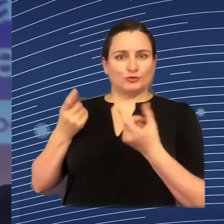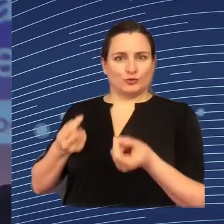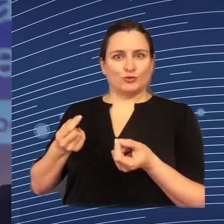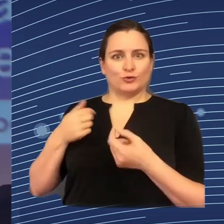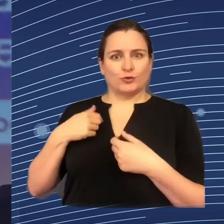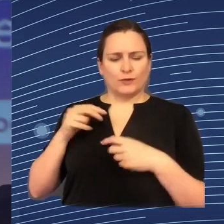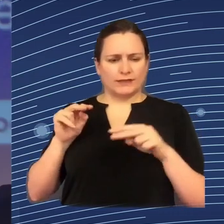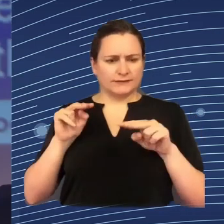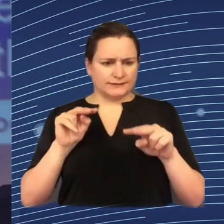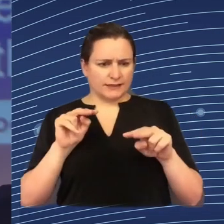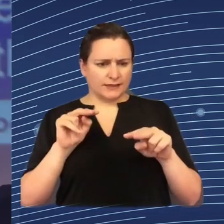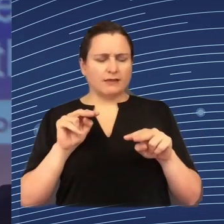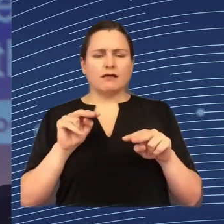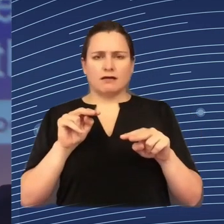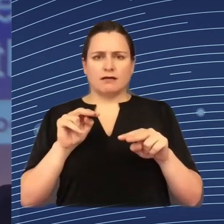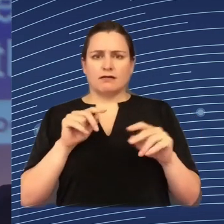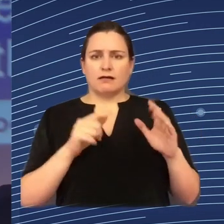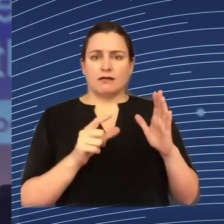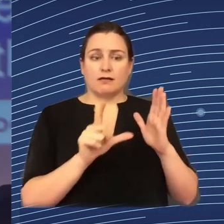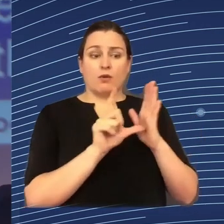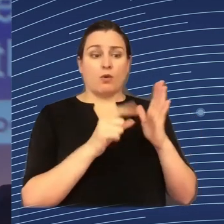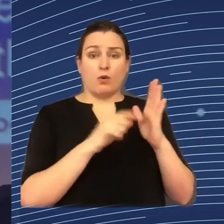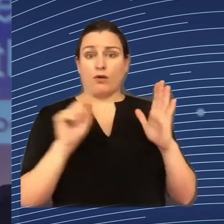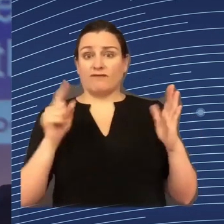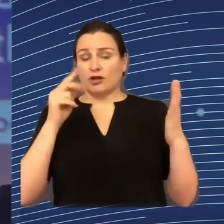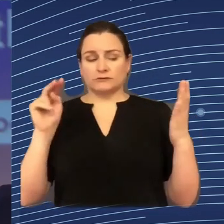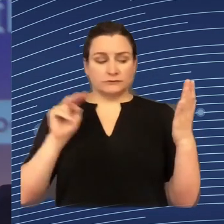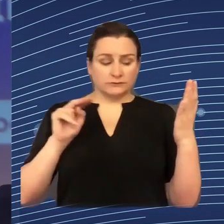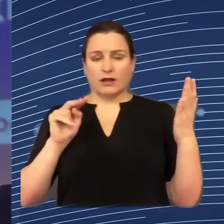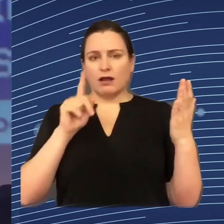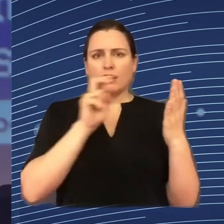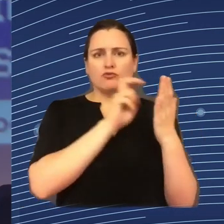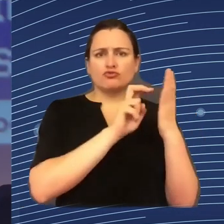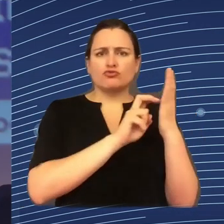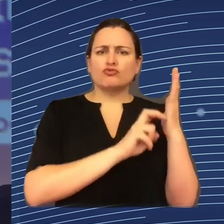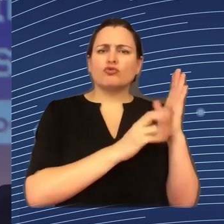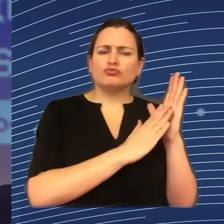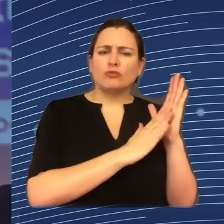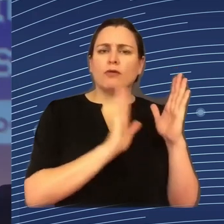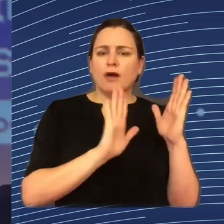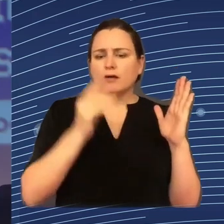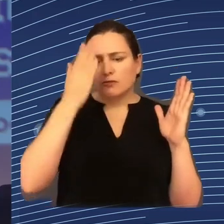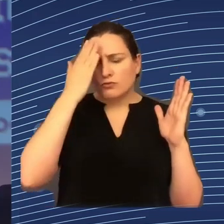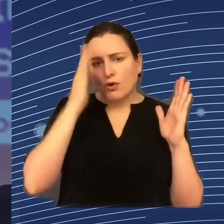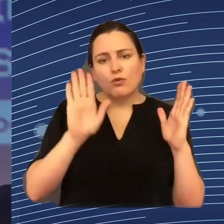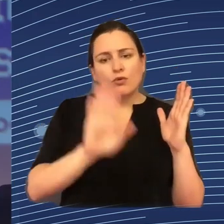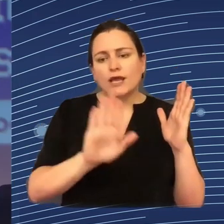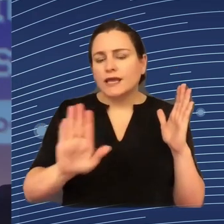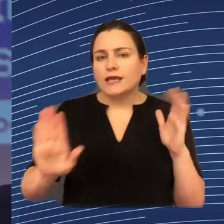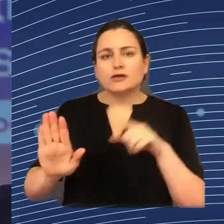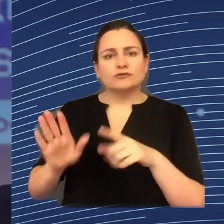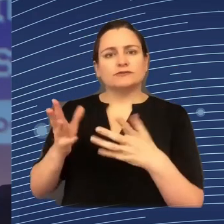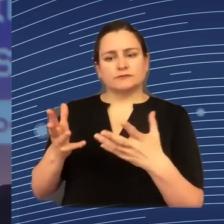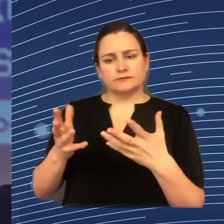not always go for regulation as the first choice, but we know that there are different tools on the menu if there is a problem. And it should be the same for all the players